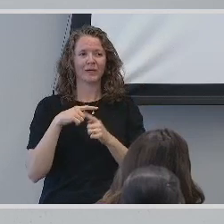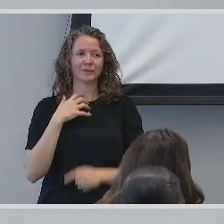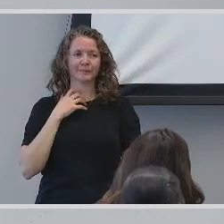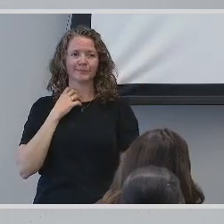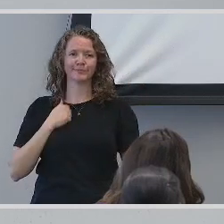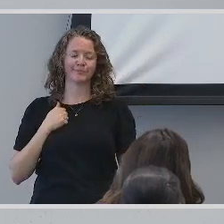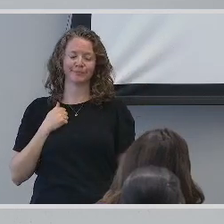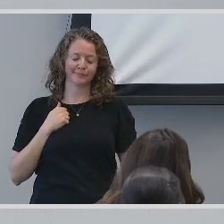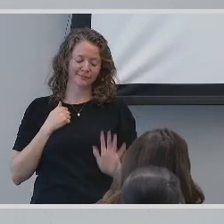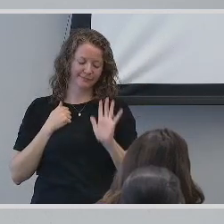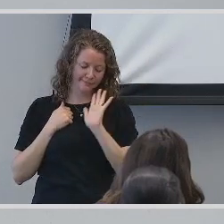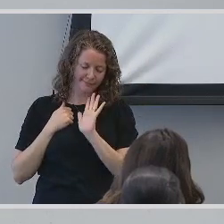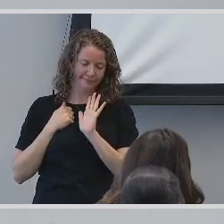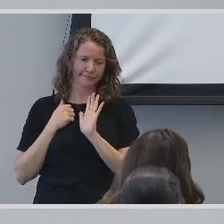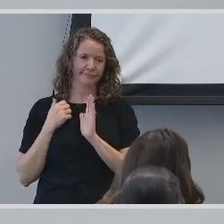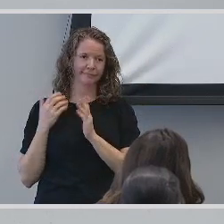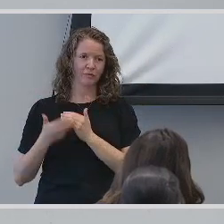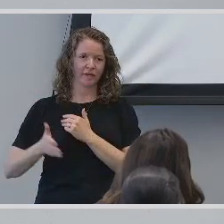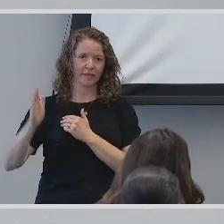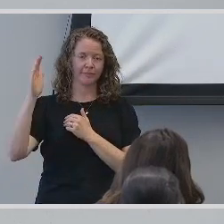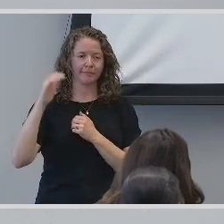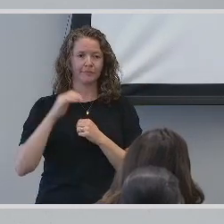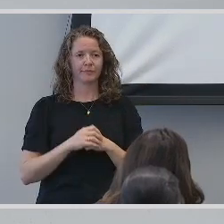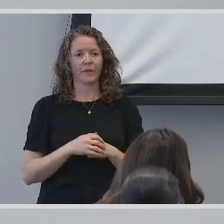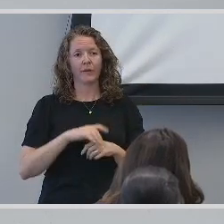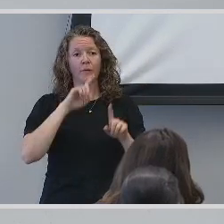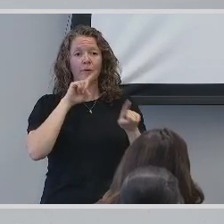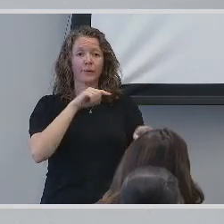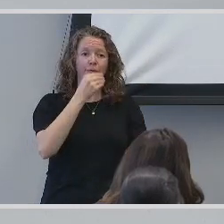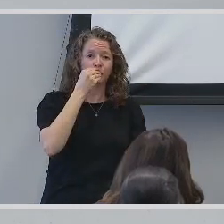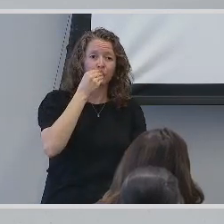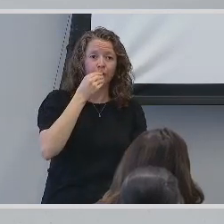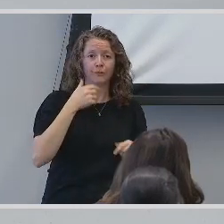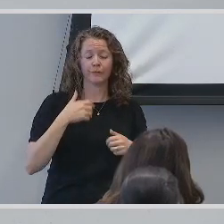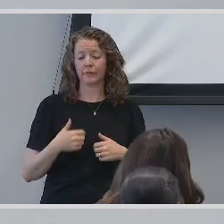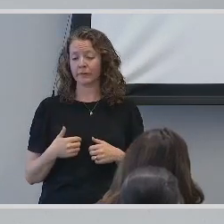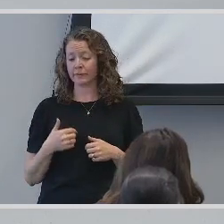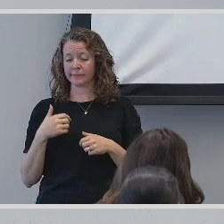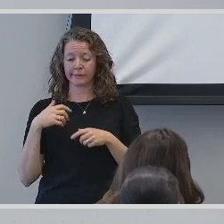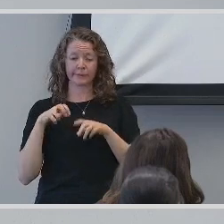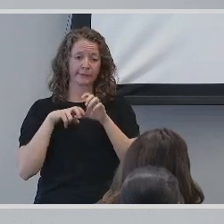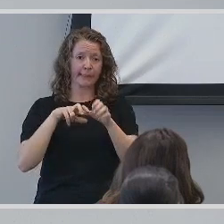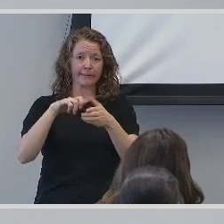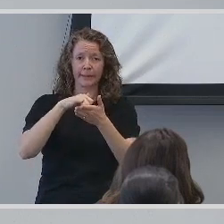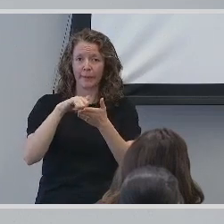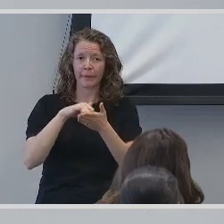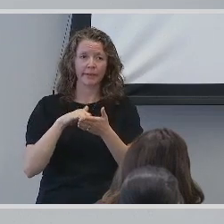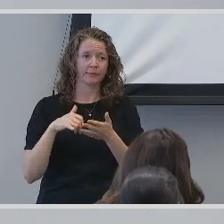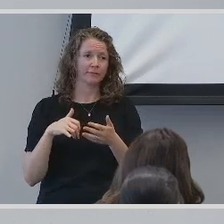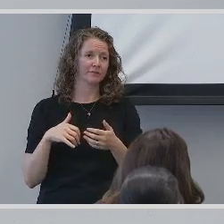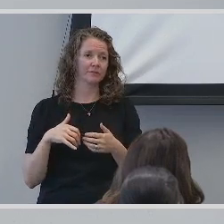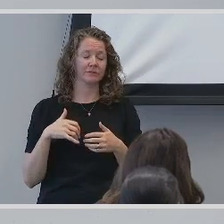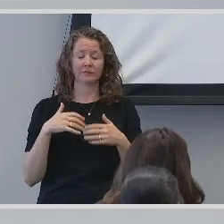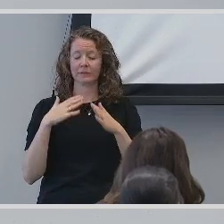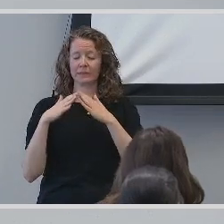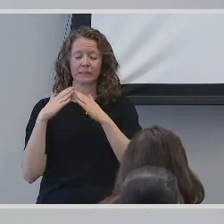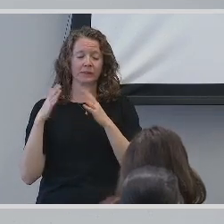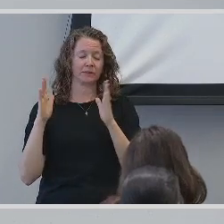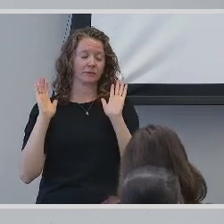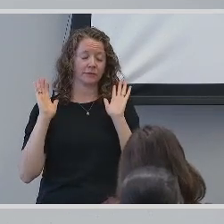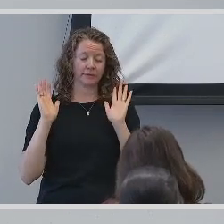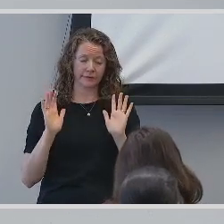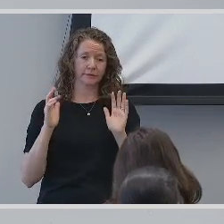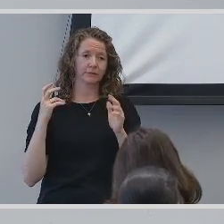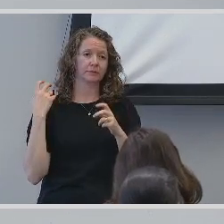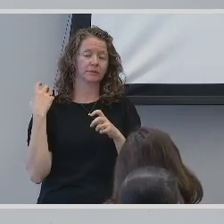food in a restaurant to mastering the subway system, life in the city had difficulties. The diverse population